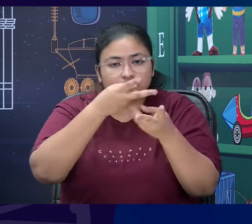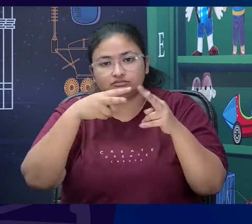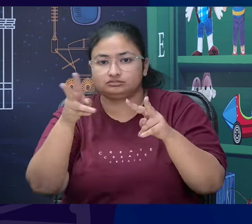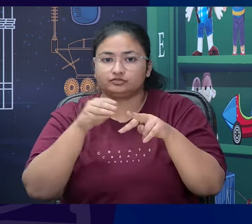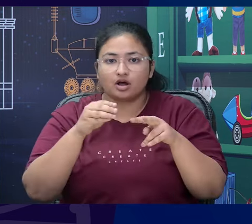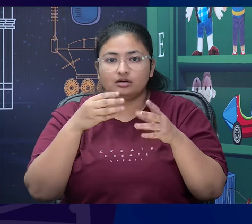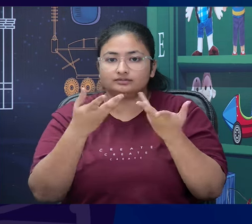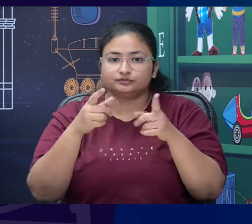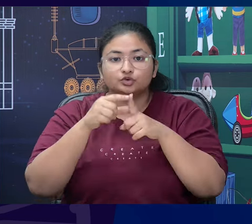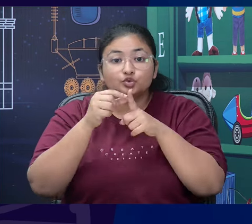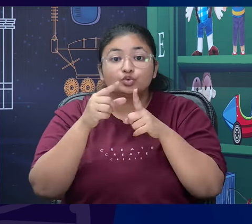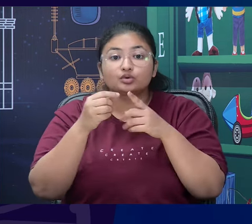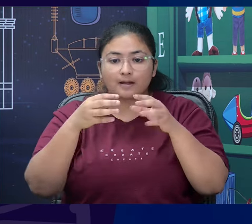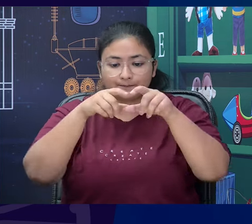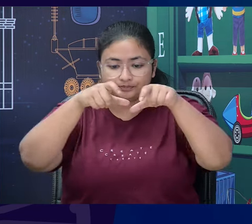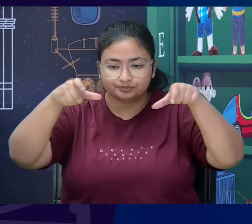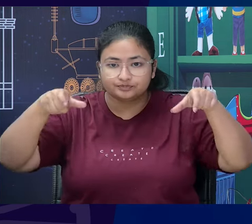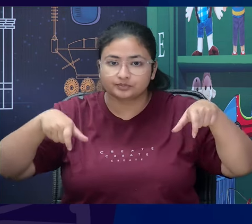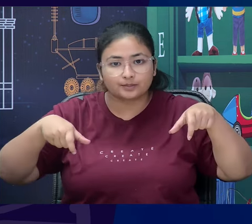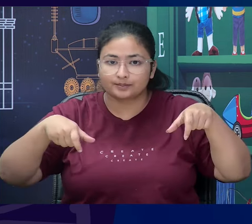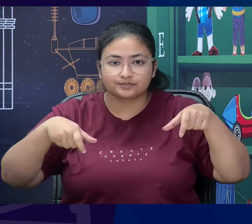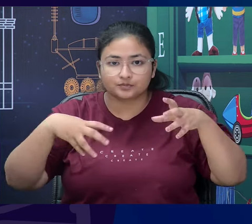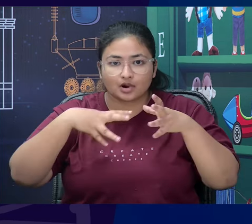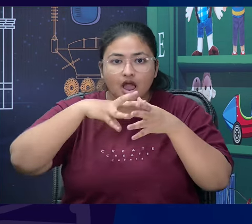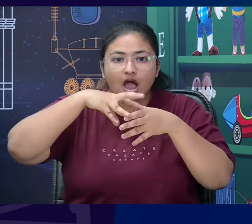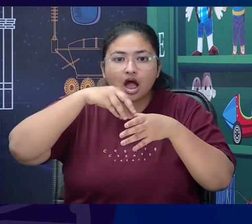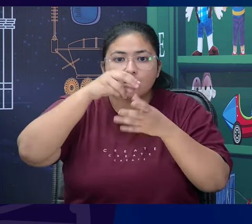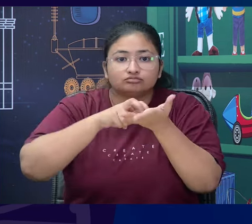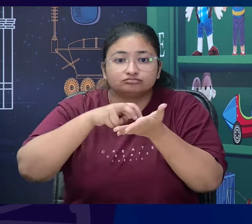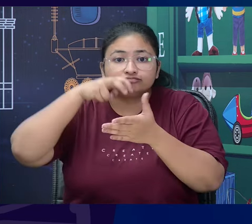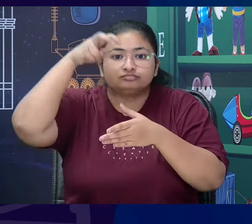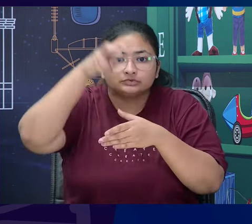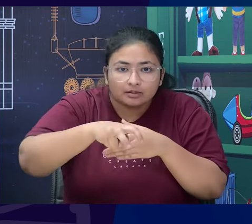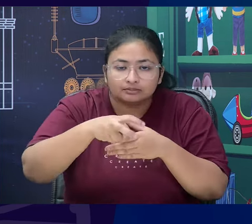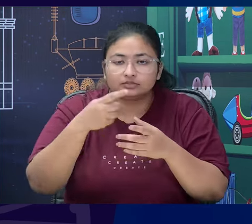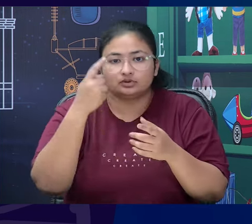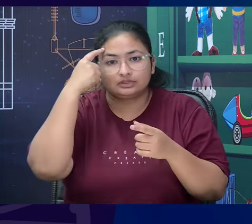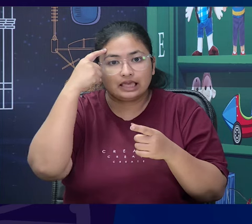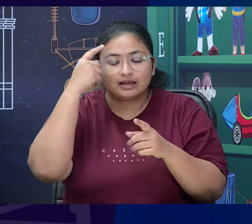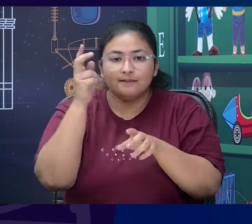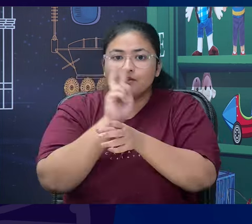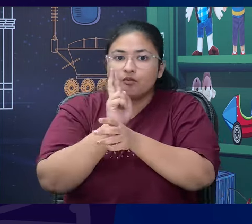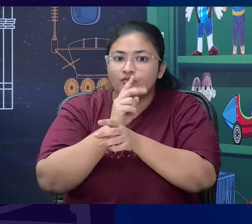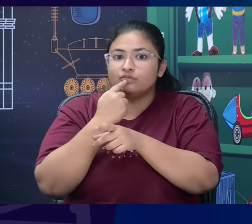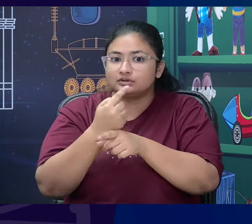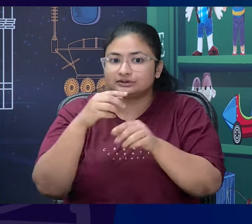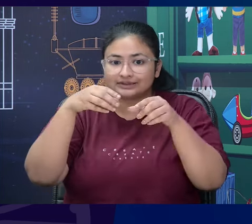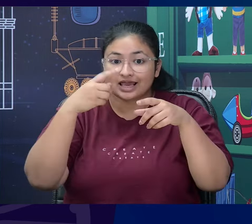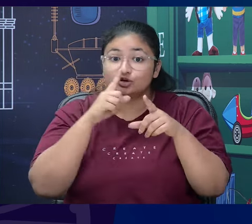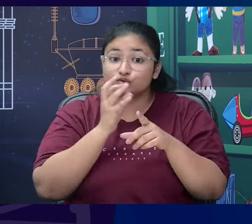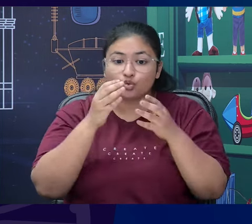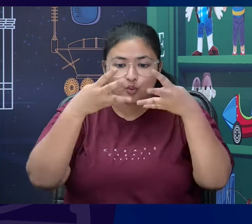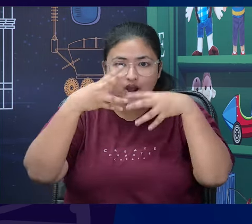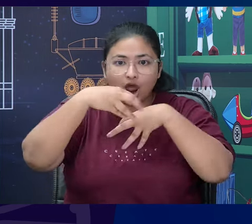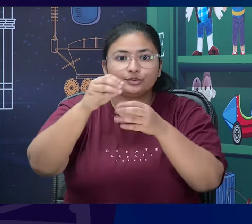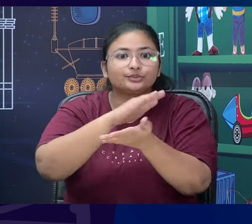when someone tries to jump onto a balcony and there is no balcony. So, the person will fall and